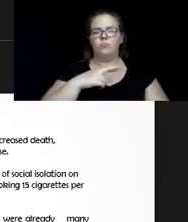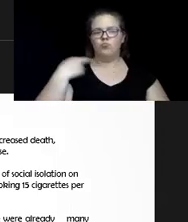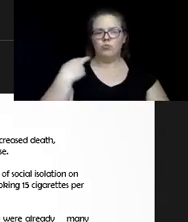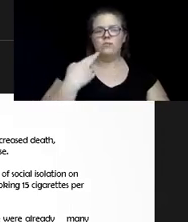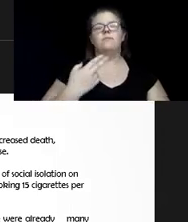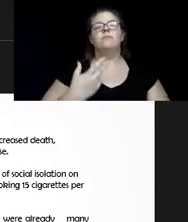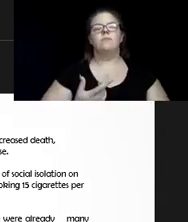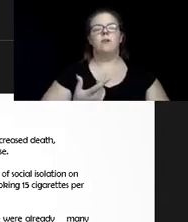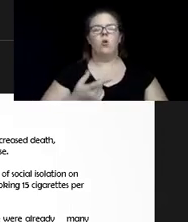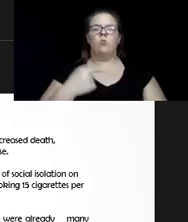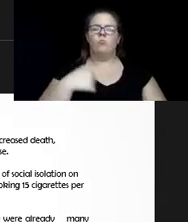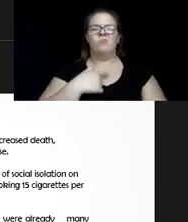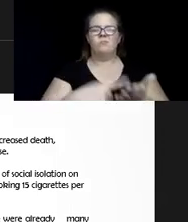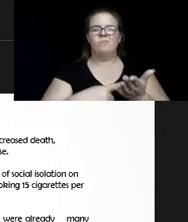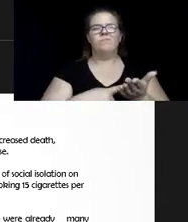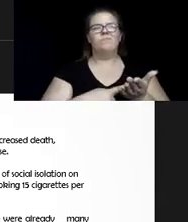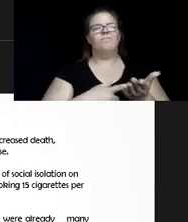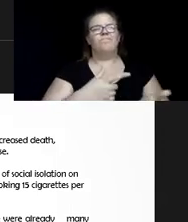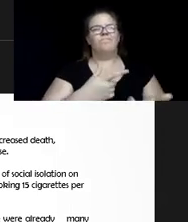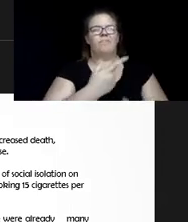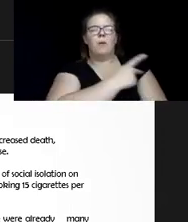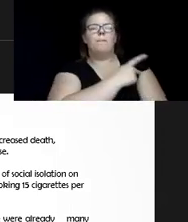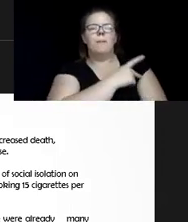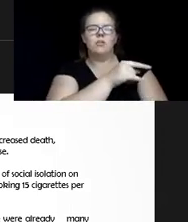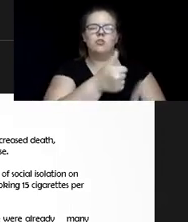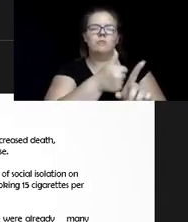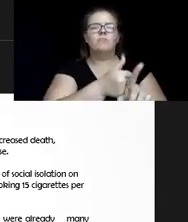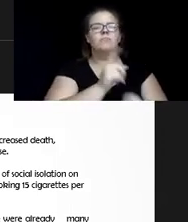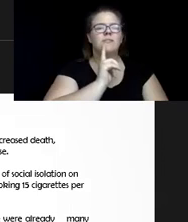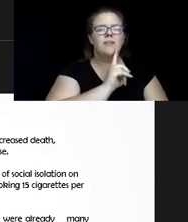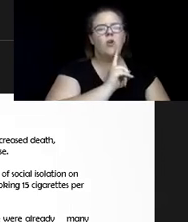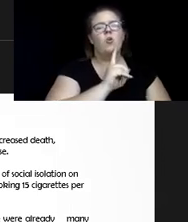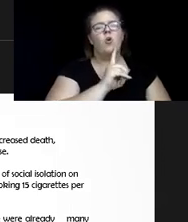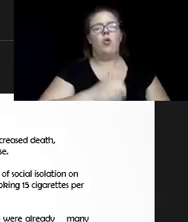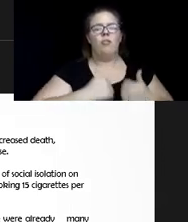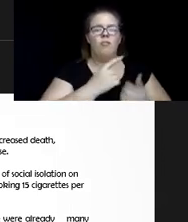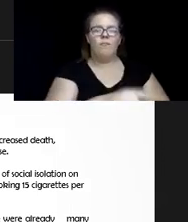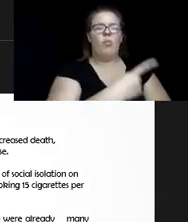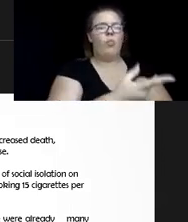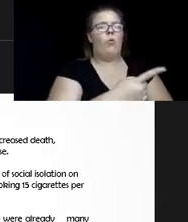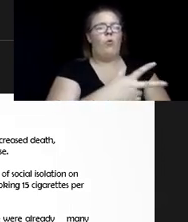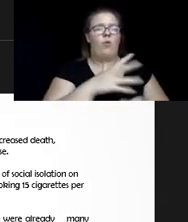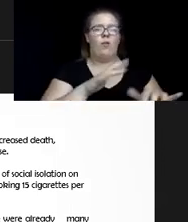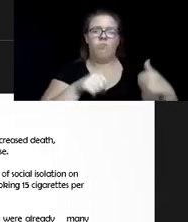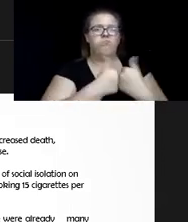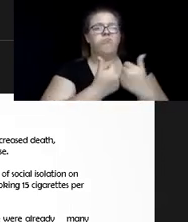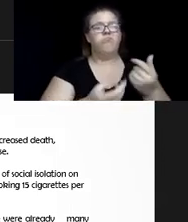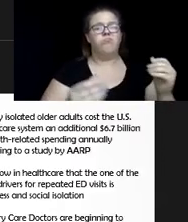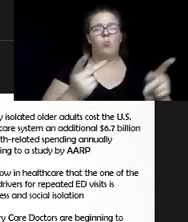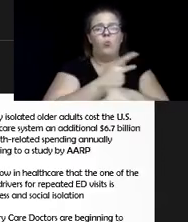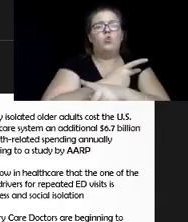isolation, my patients that were single and living alone had a much harder time than those who live with family or loved ones.